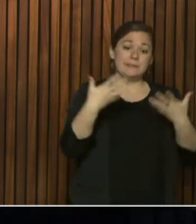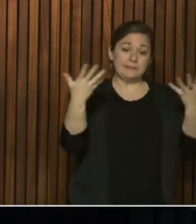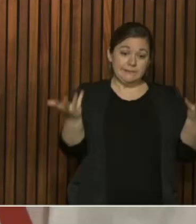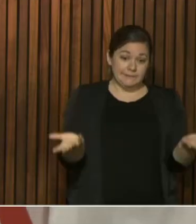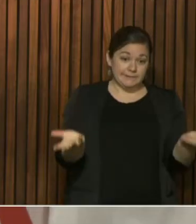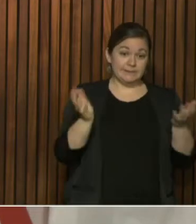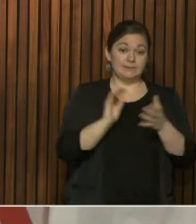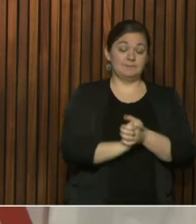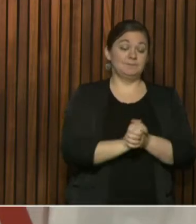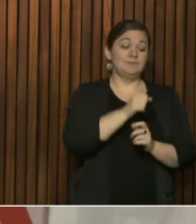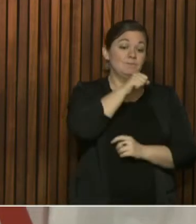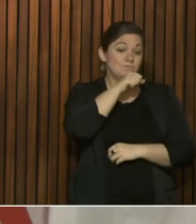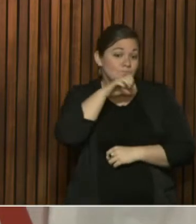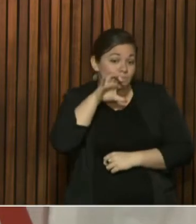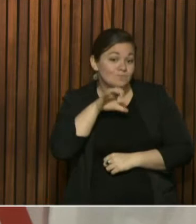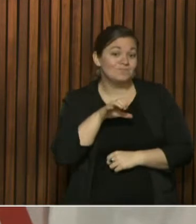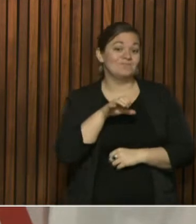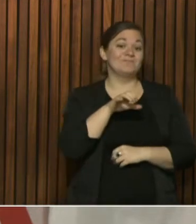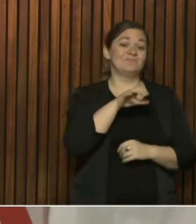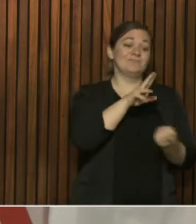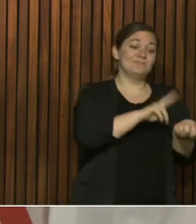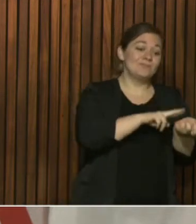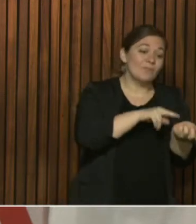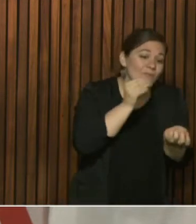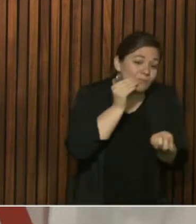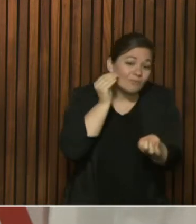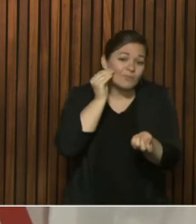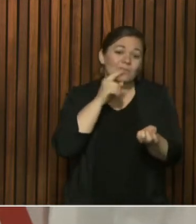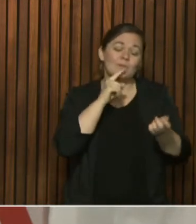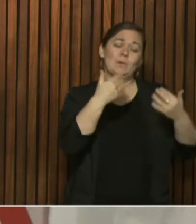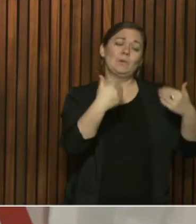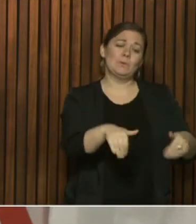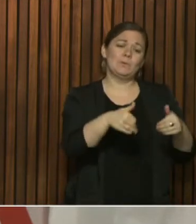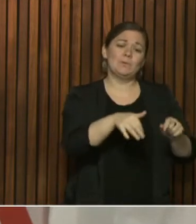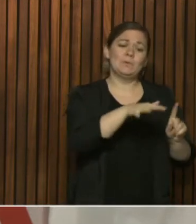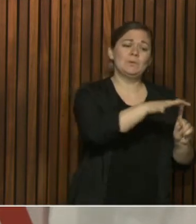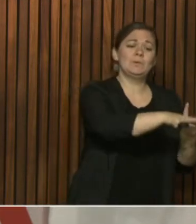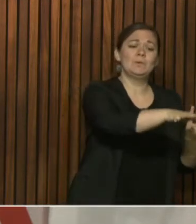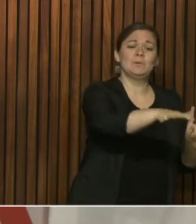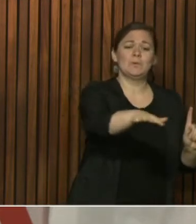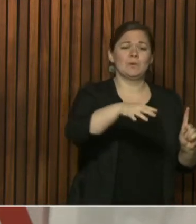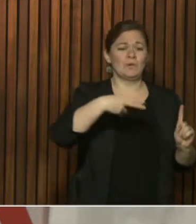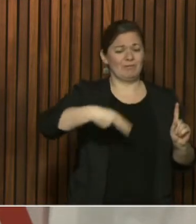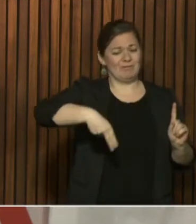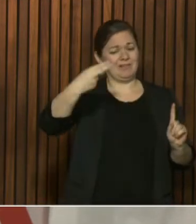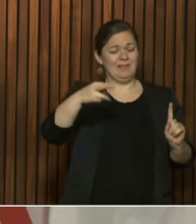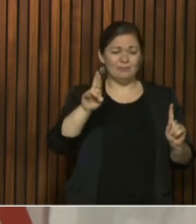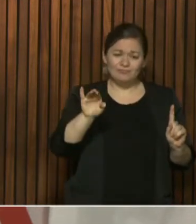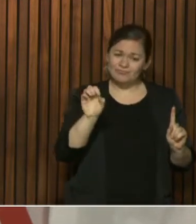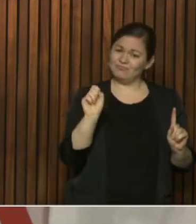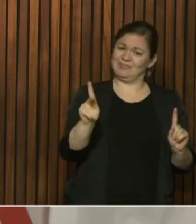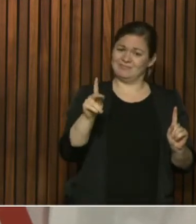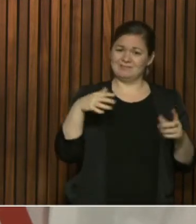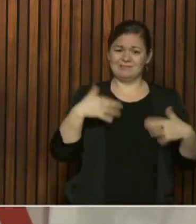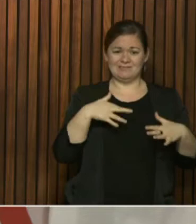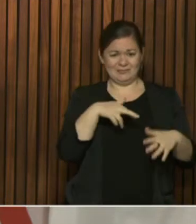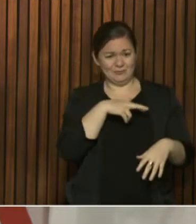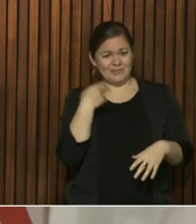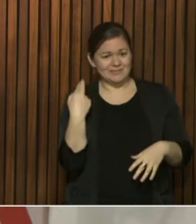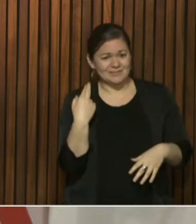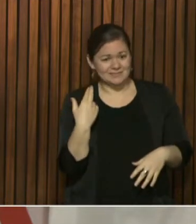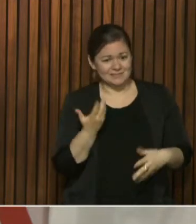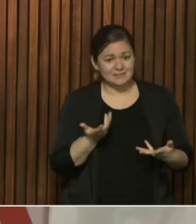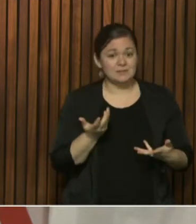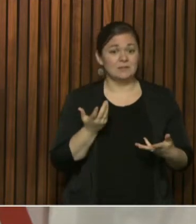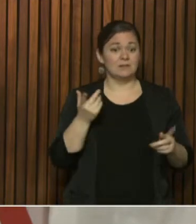population is a very vulnerable population, very high risk if the infection is introduced into the